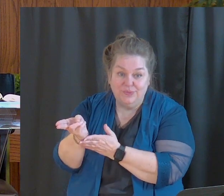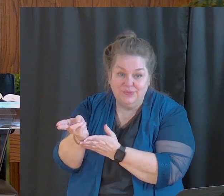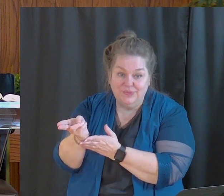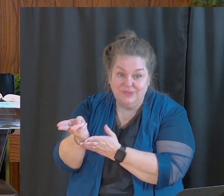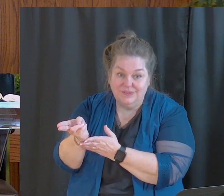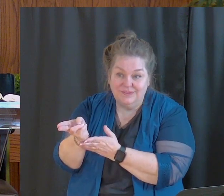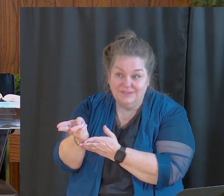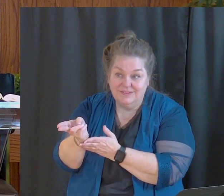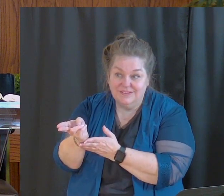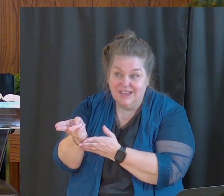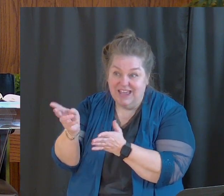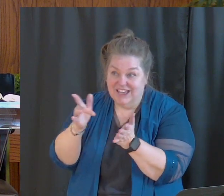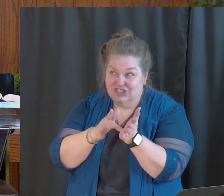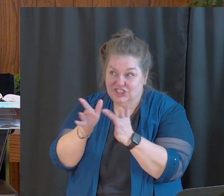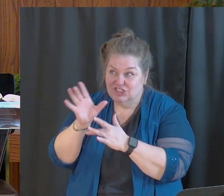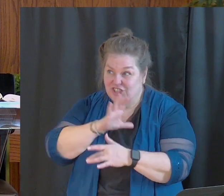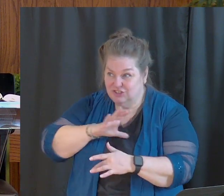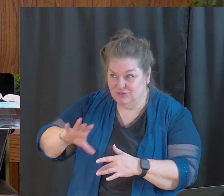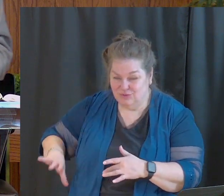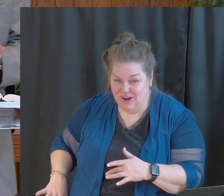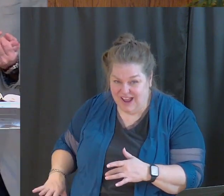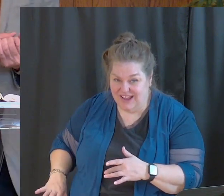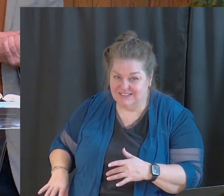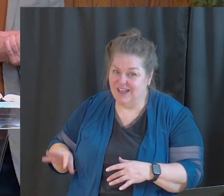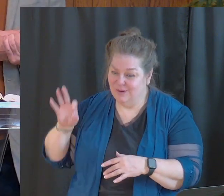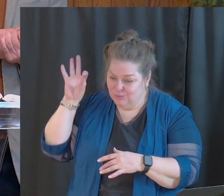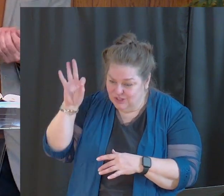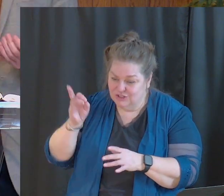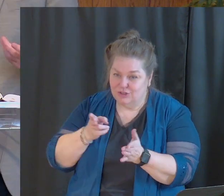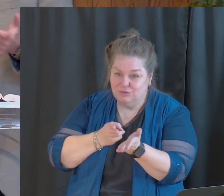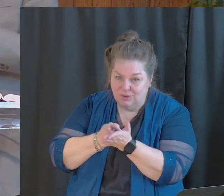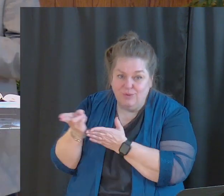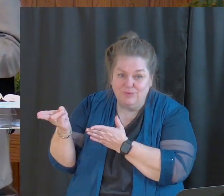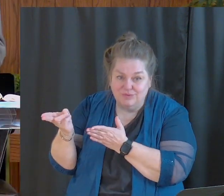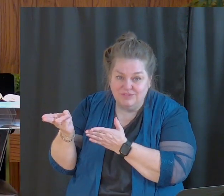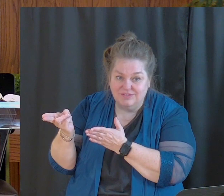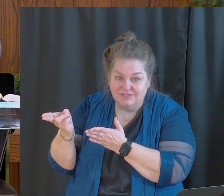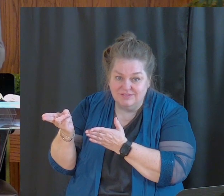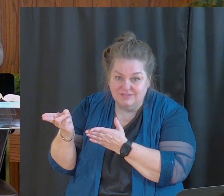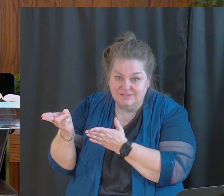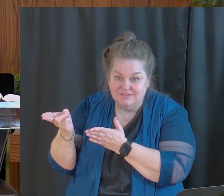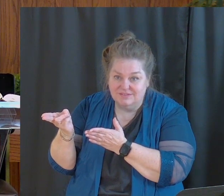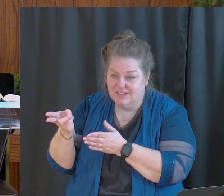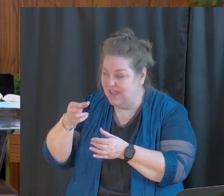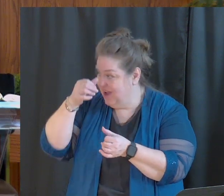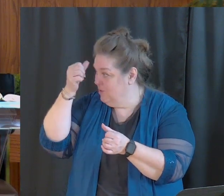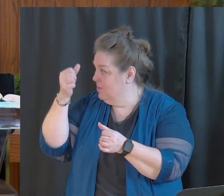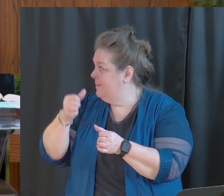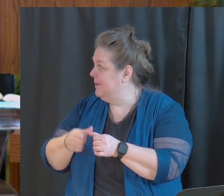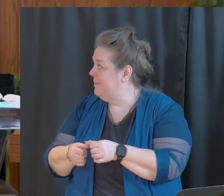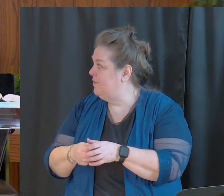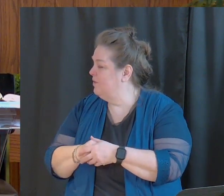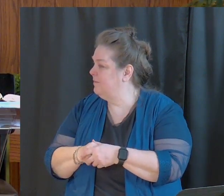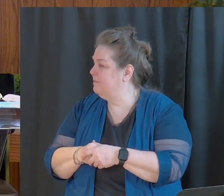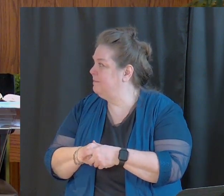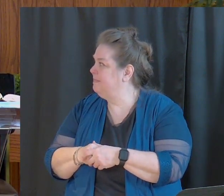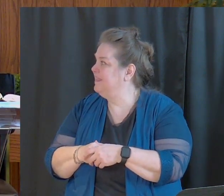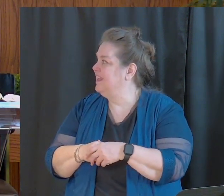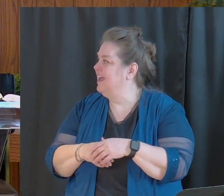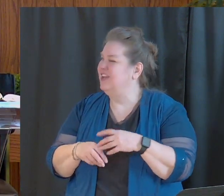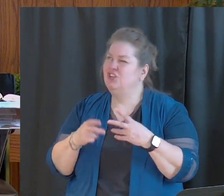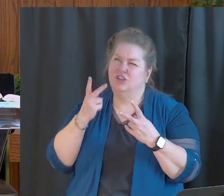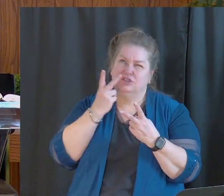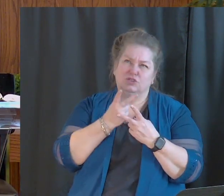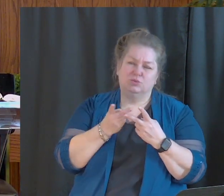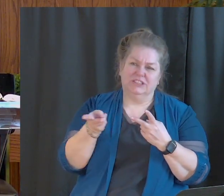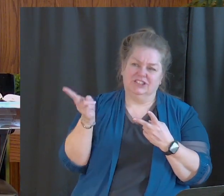Did not Jesus Christ present truth? I do remember, recall that, I think if go back and watch two weeks ago,